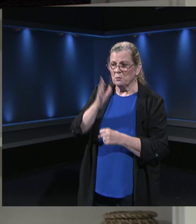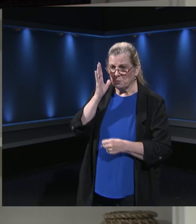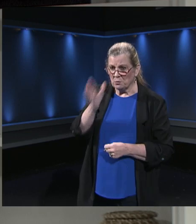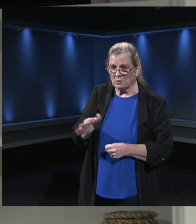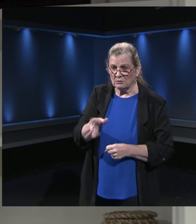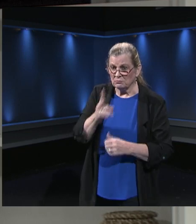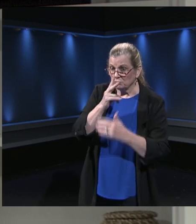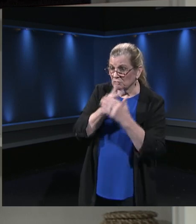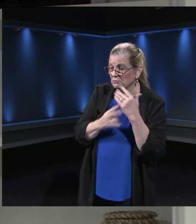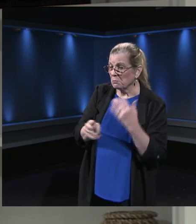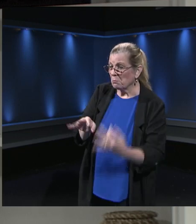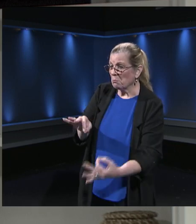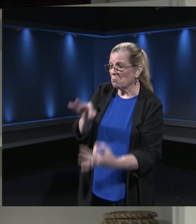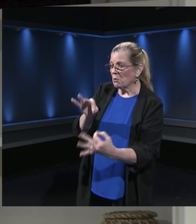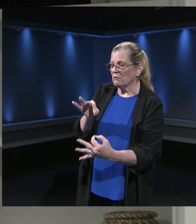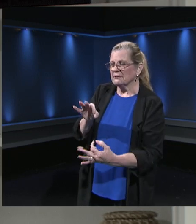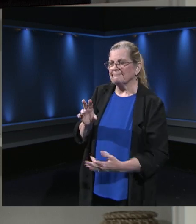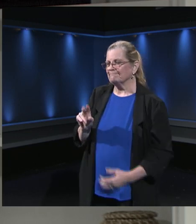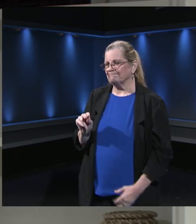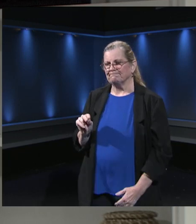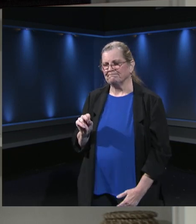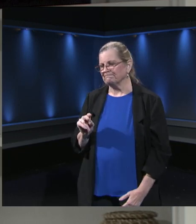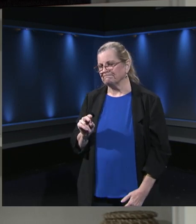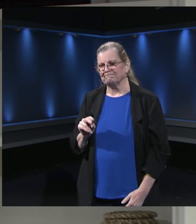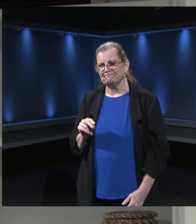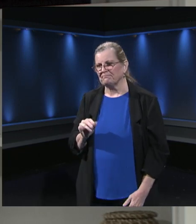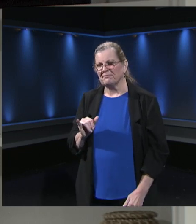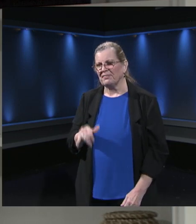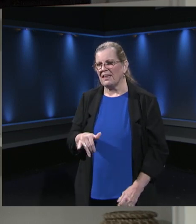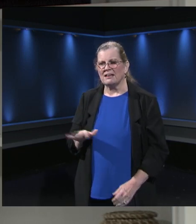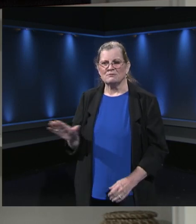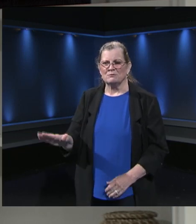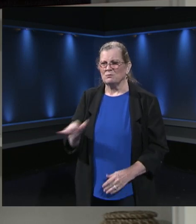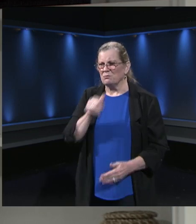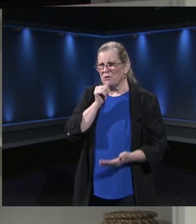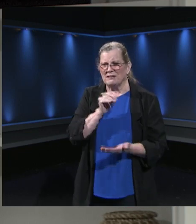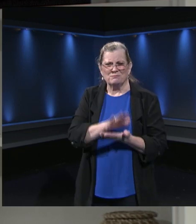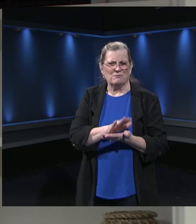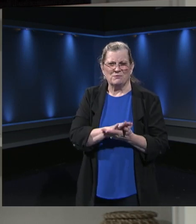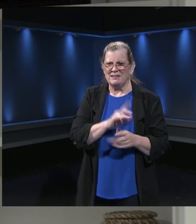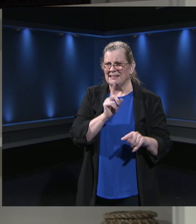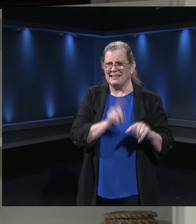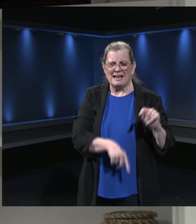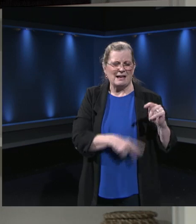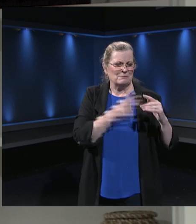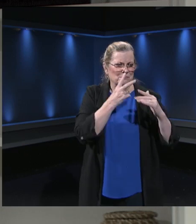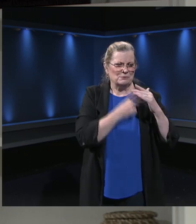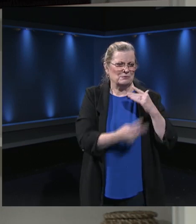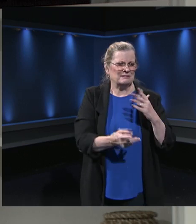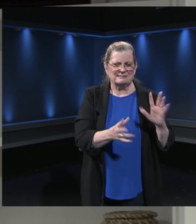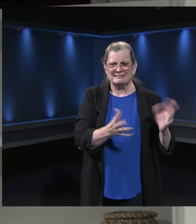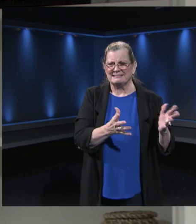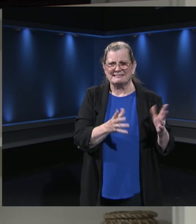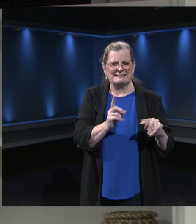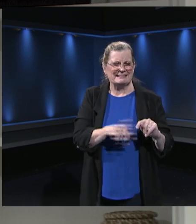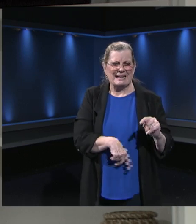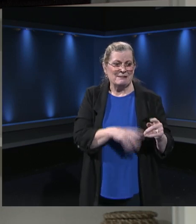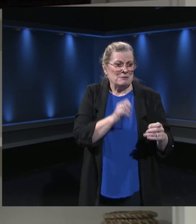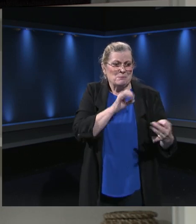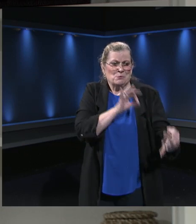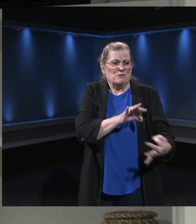perfect school year, and nor can your child's, any other school can in this country. Some of the most well-known